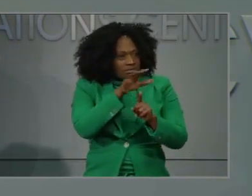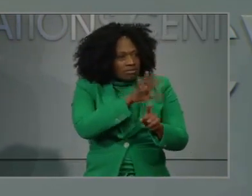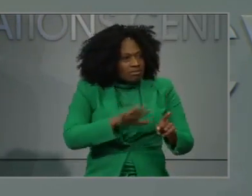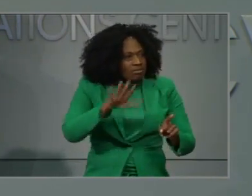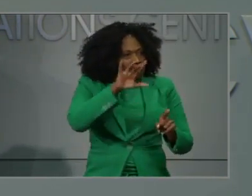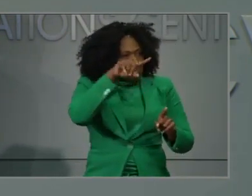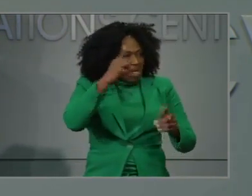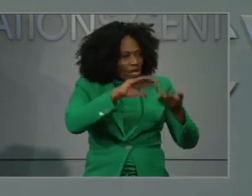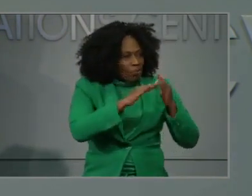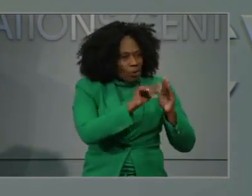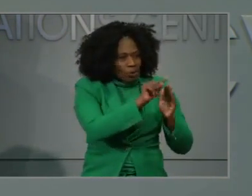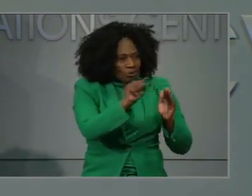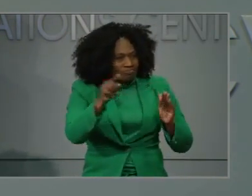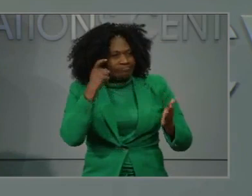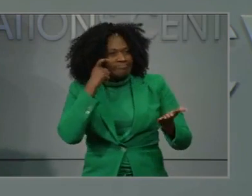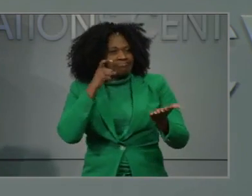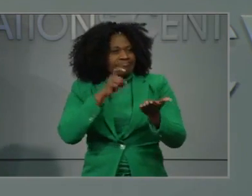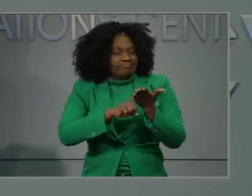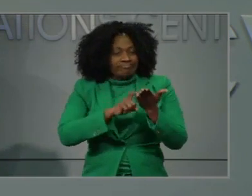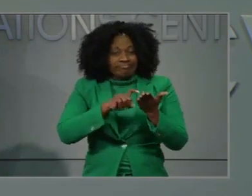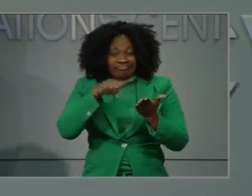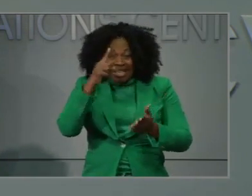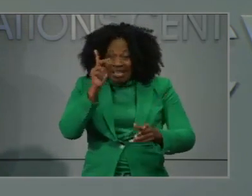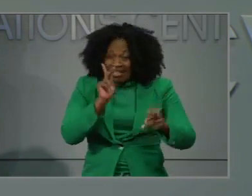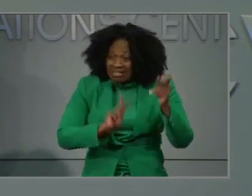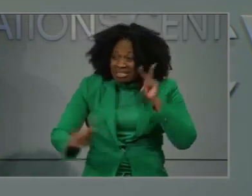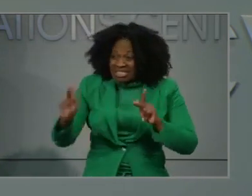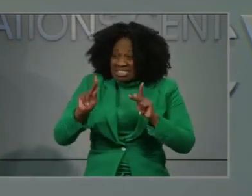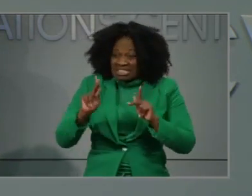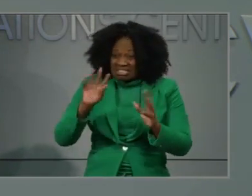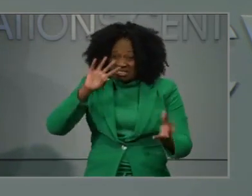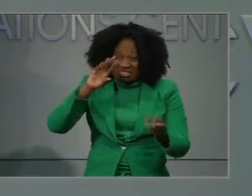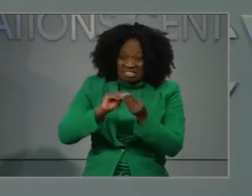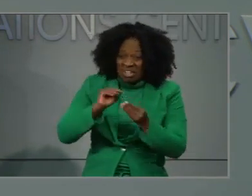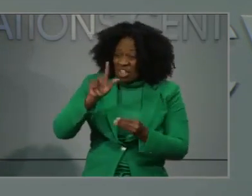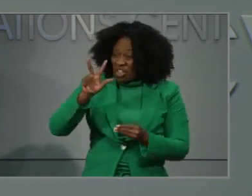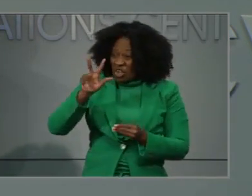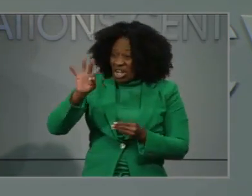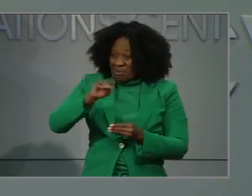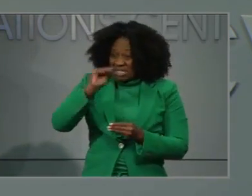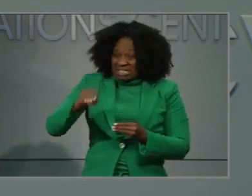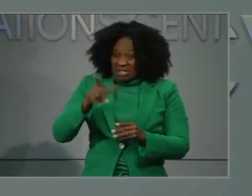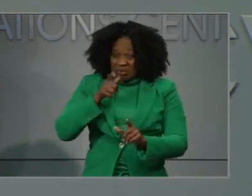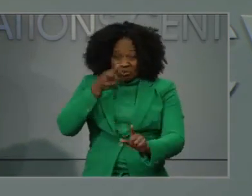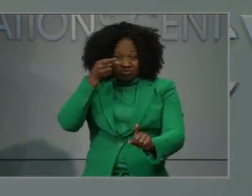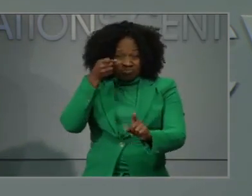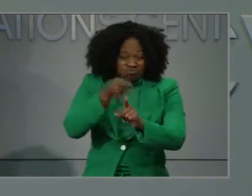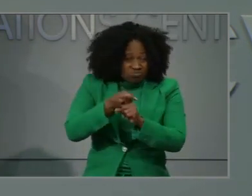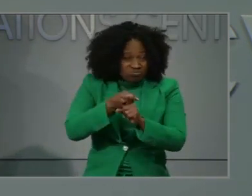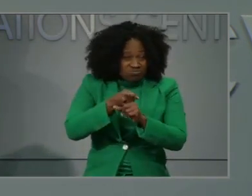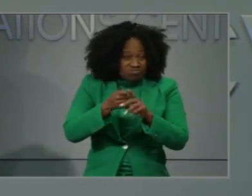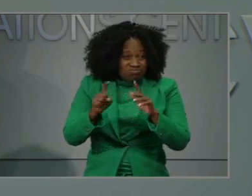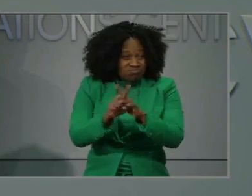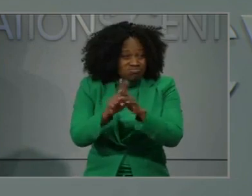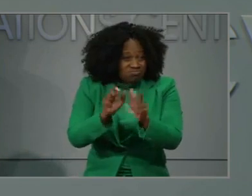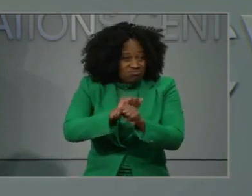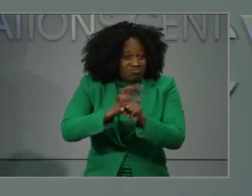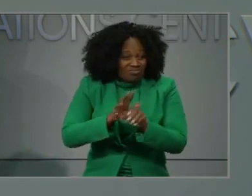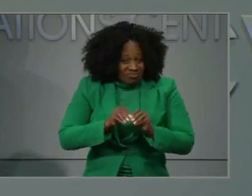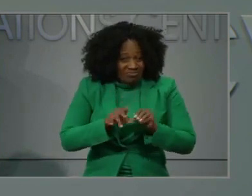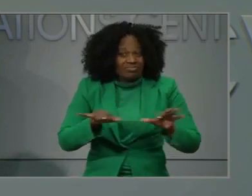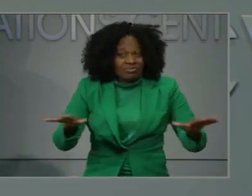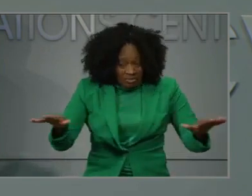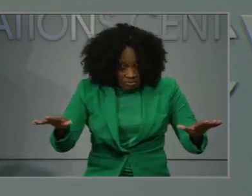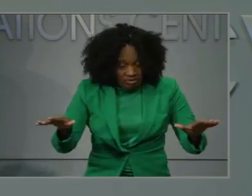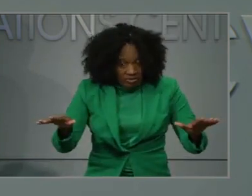communities. African-Americans make up 39 percent of COVID-19 cases and 37